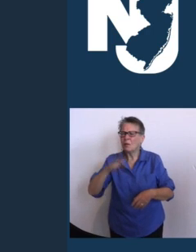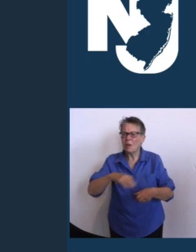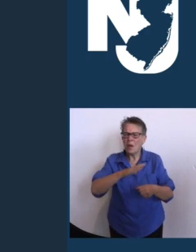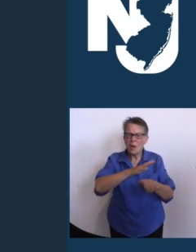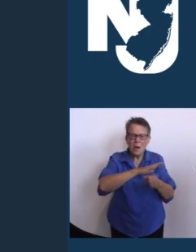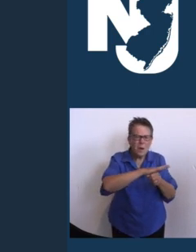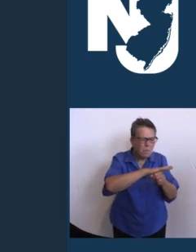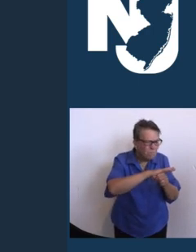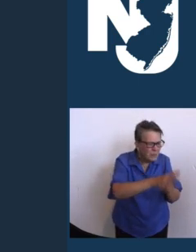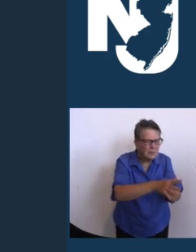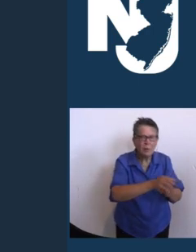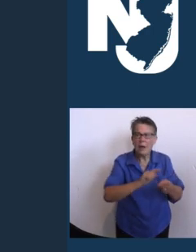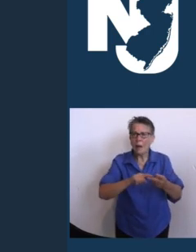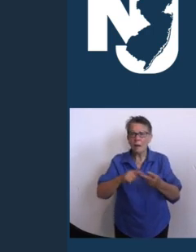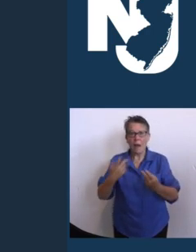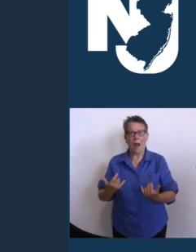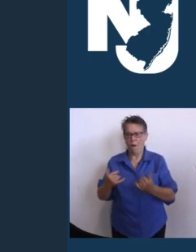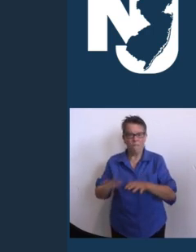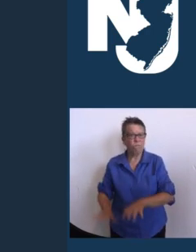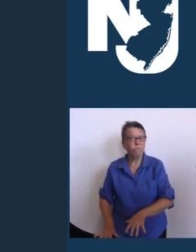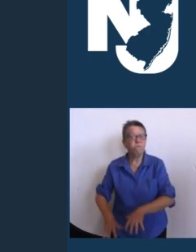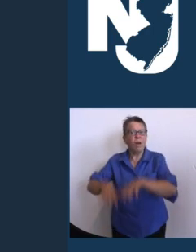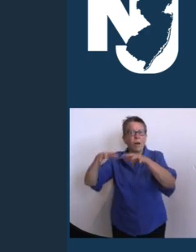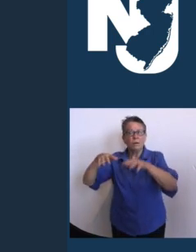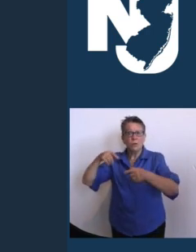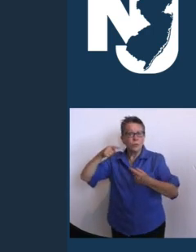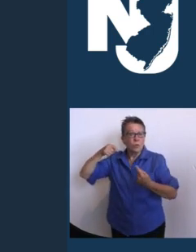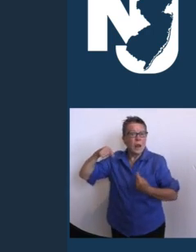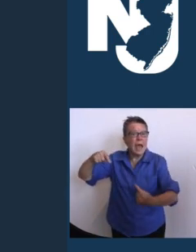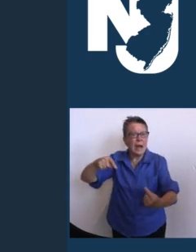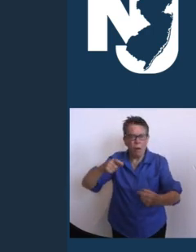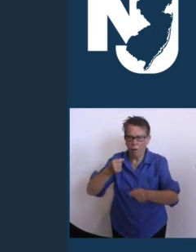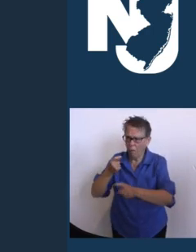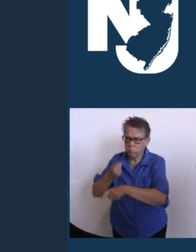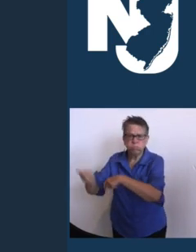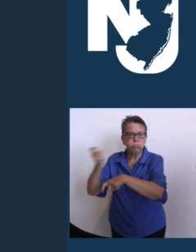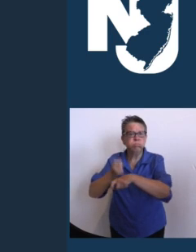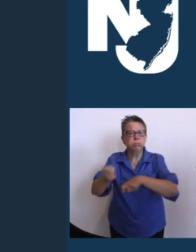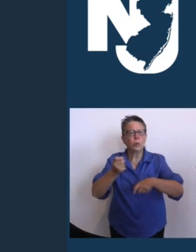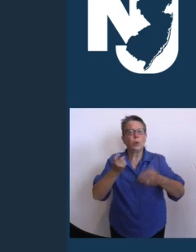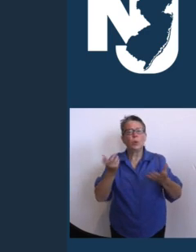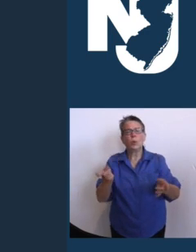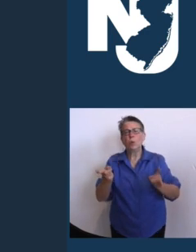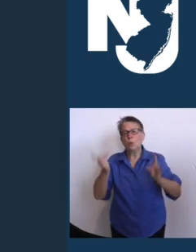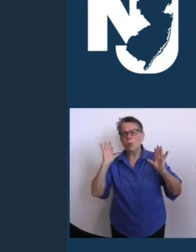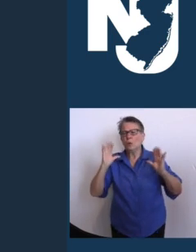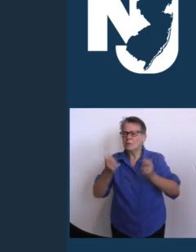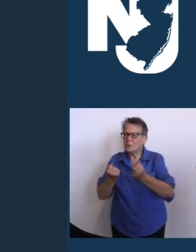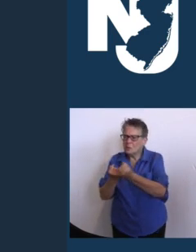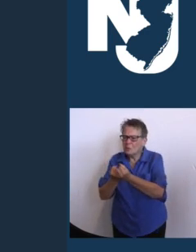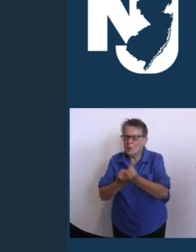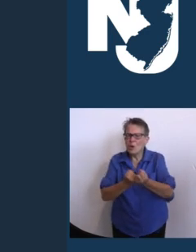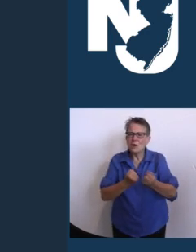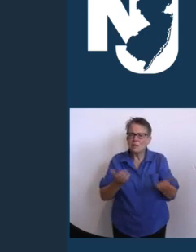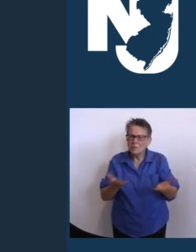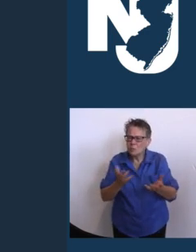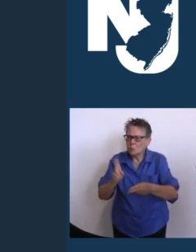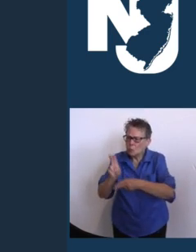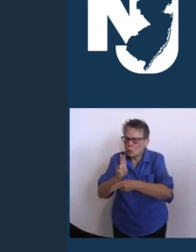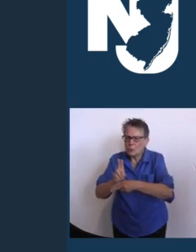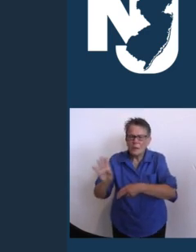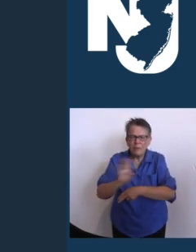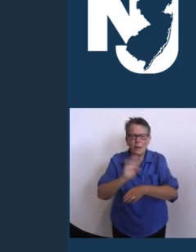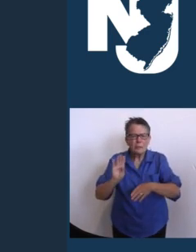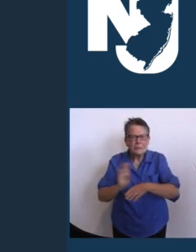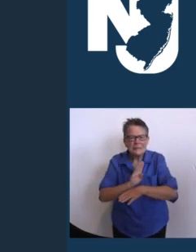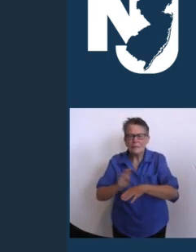That's an understatement. They need support, and they need your support. And when you support the small businesses in your community, you are not just supporting the